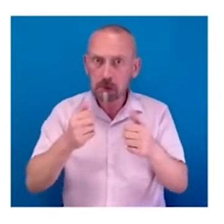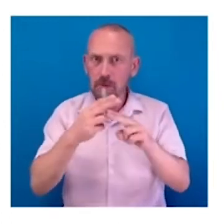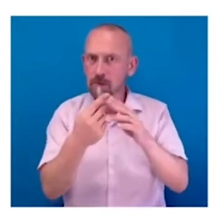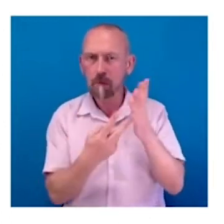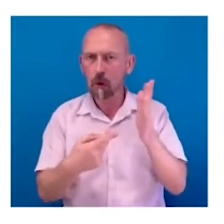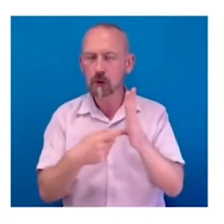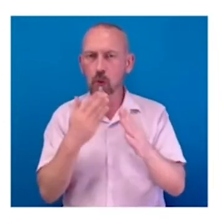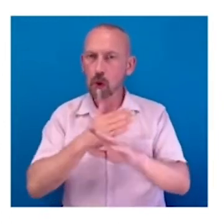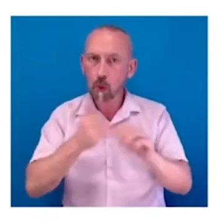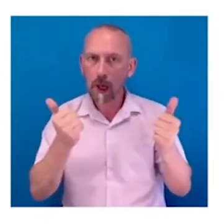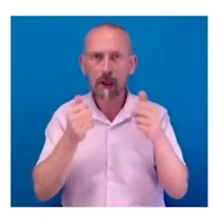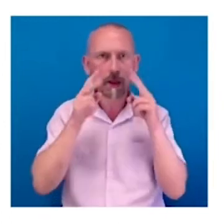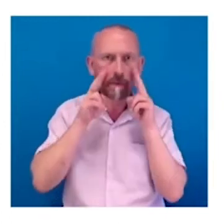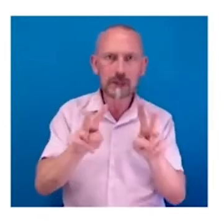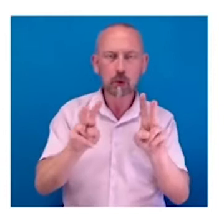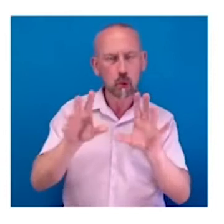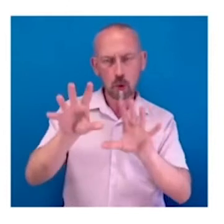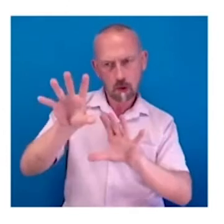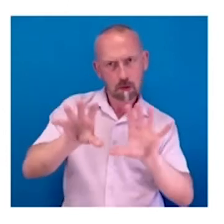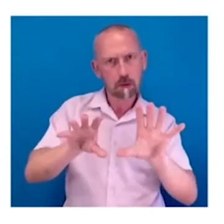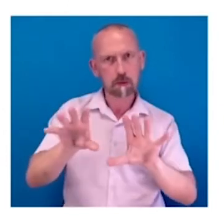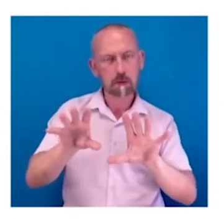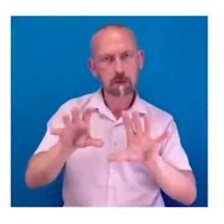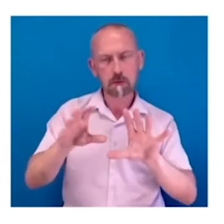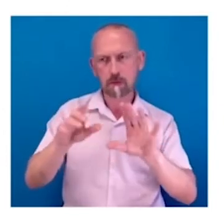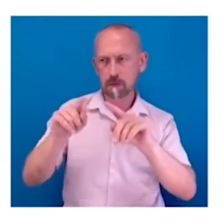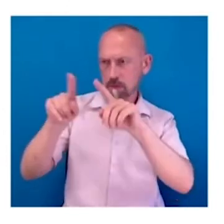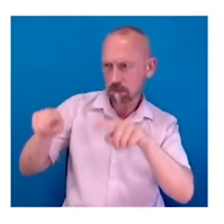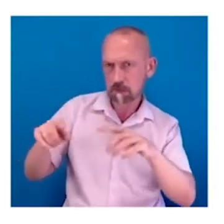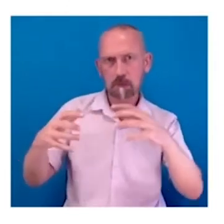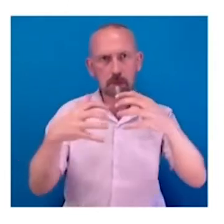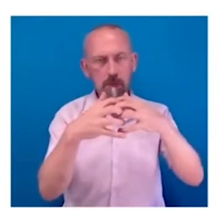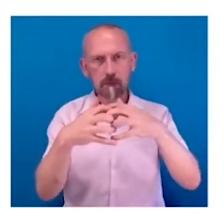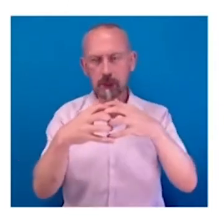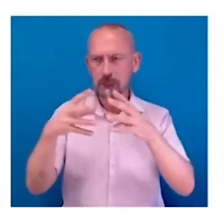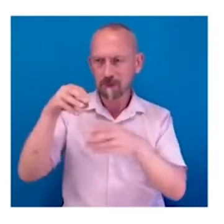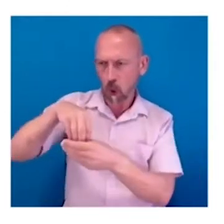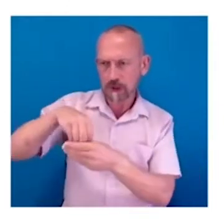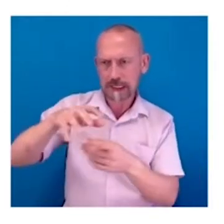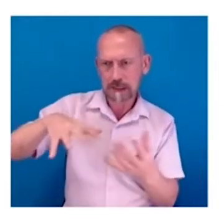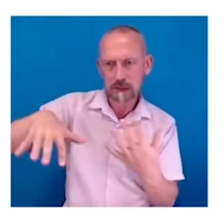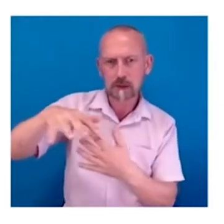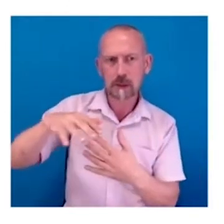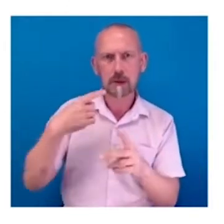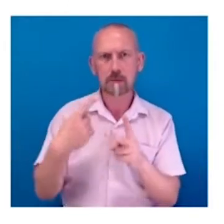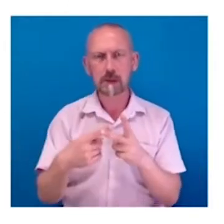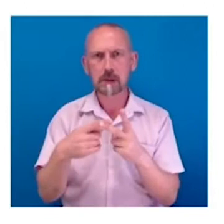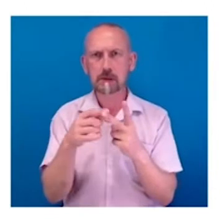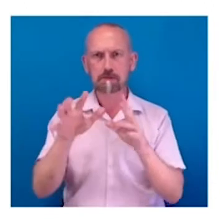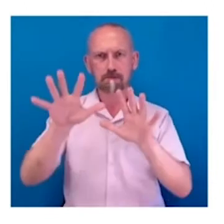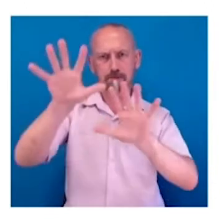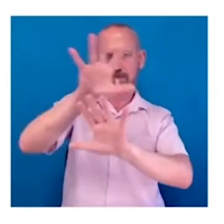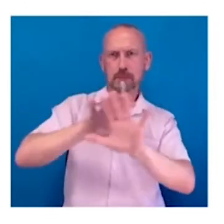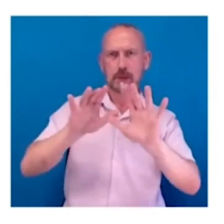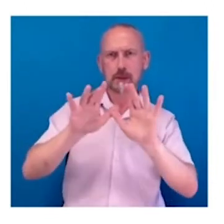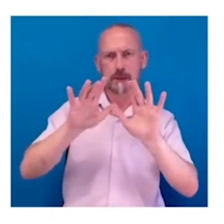from a visual point of view, how they interact with the content and the visual environment of the BBC